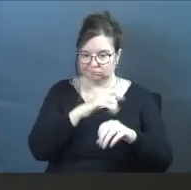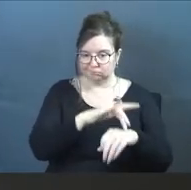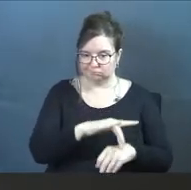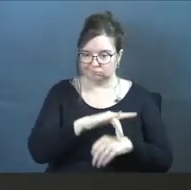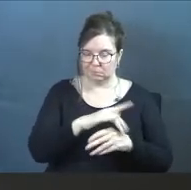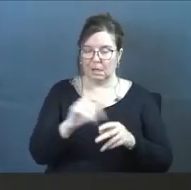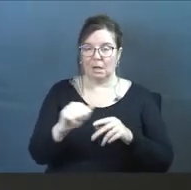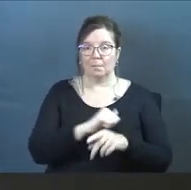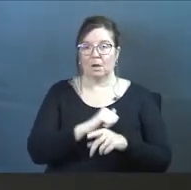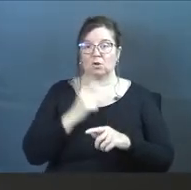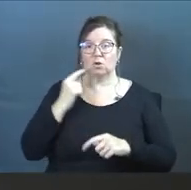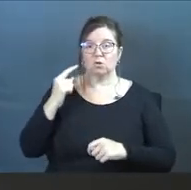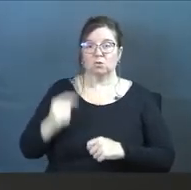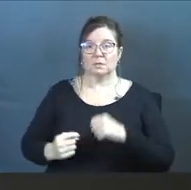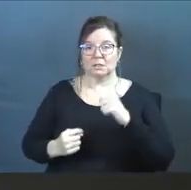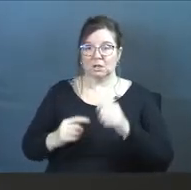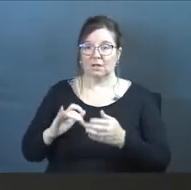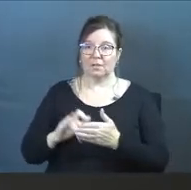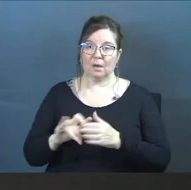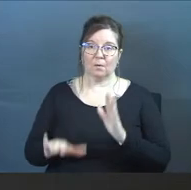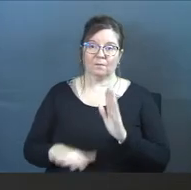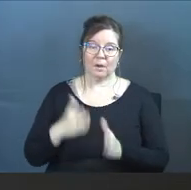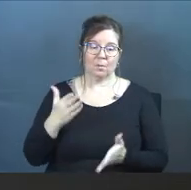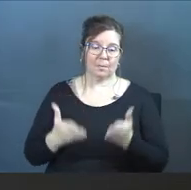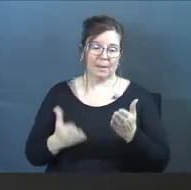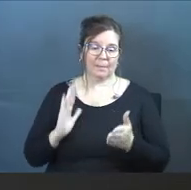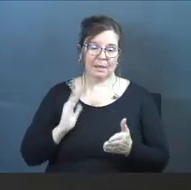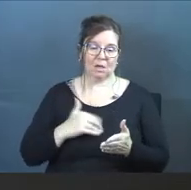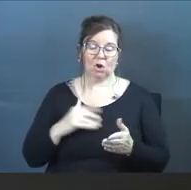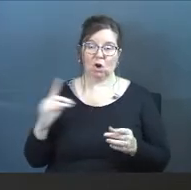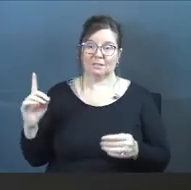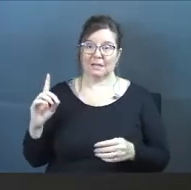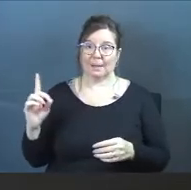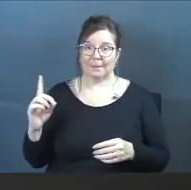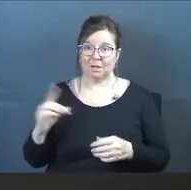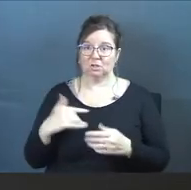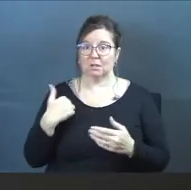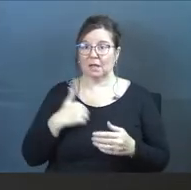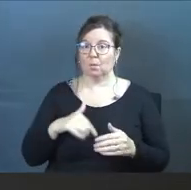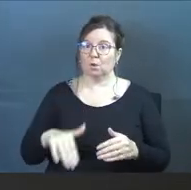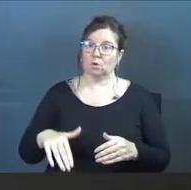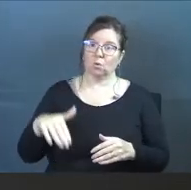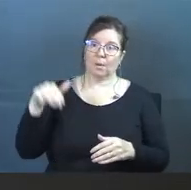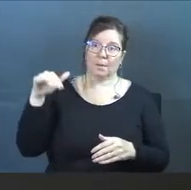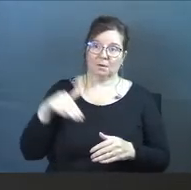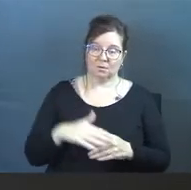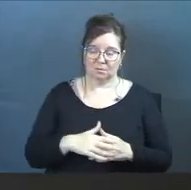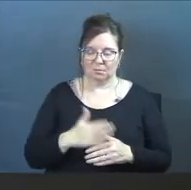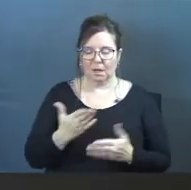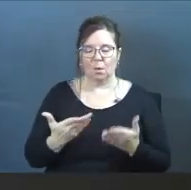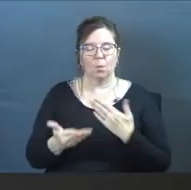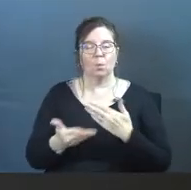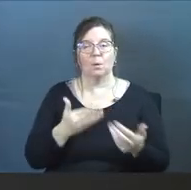a practice or tradition that was found with maybe in our denomination that we grew up under. And whatever it may be,